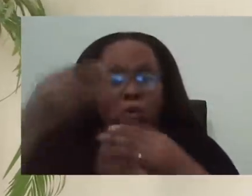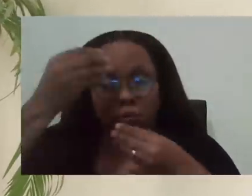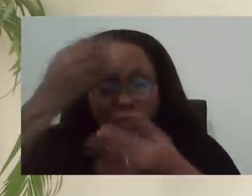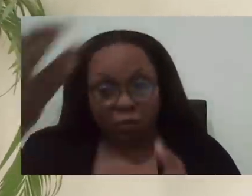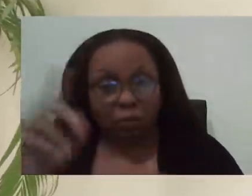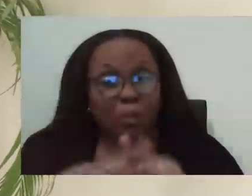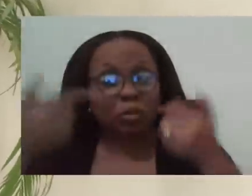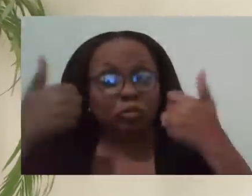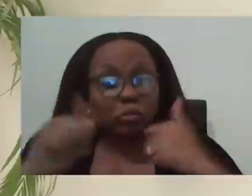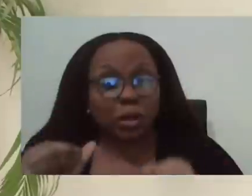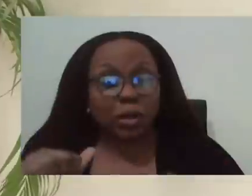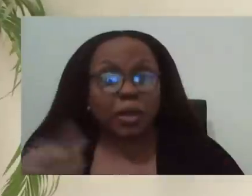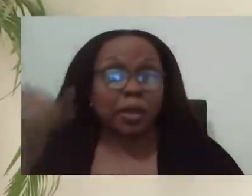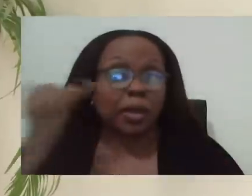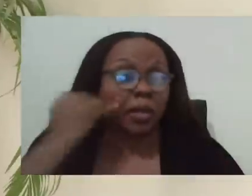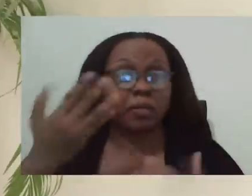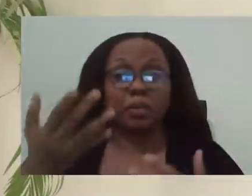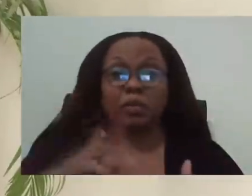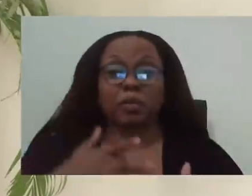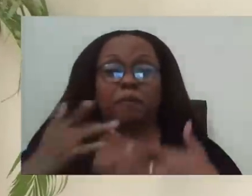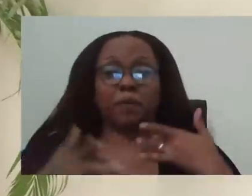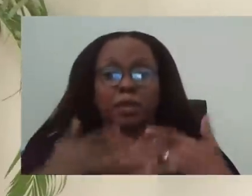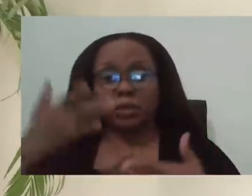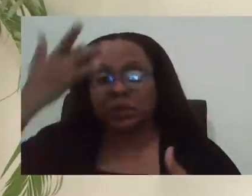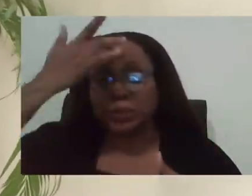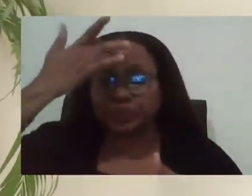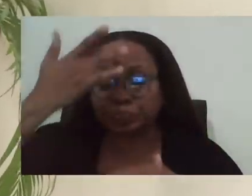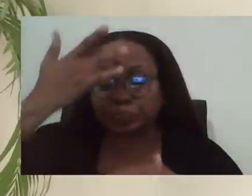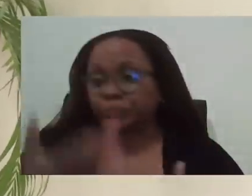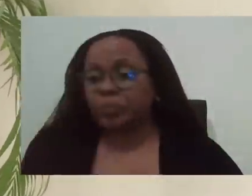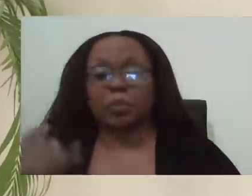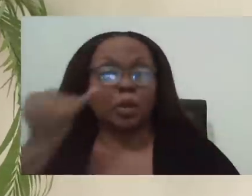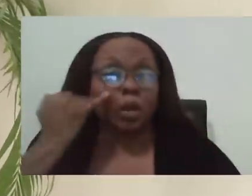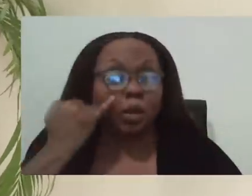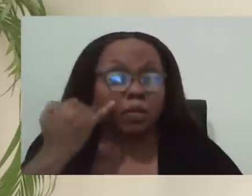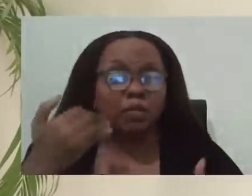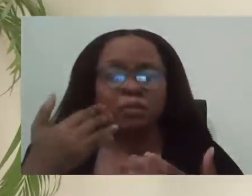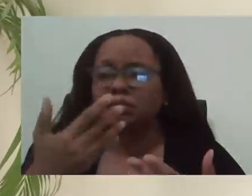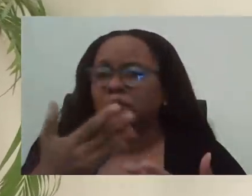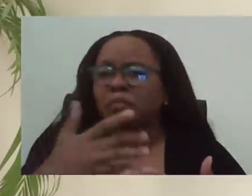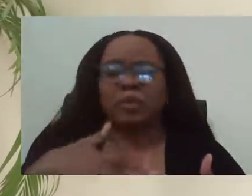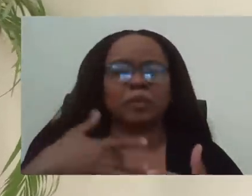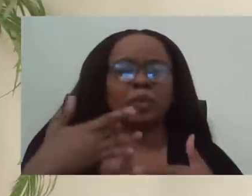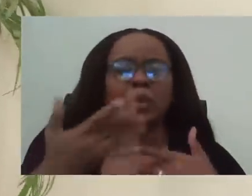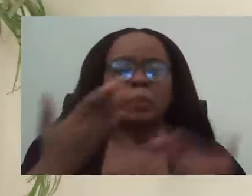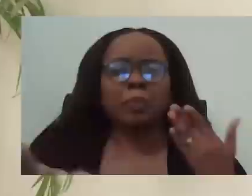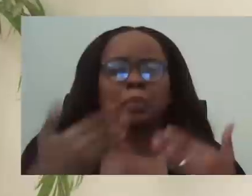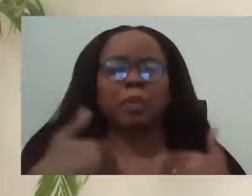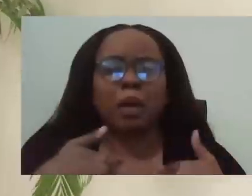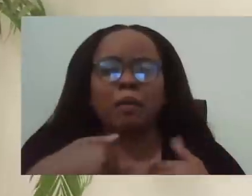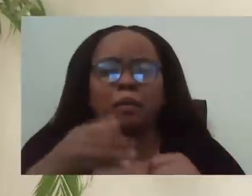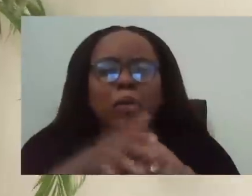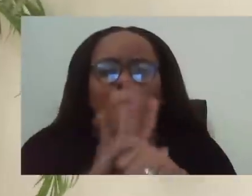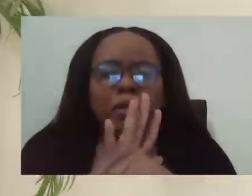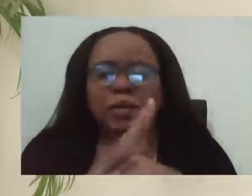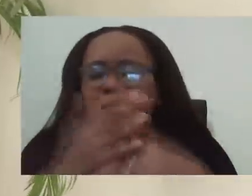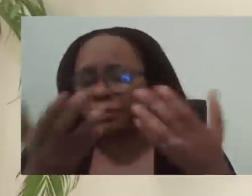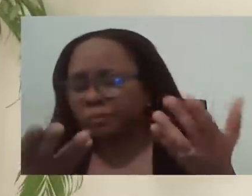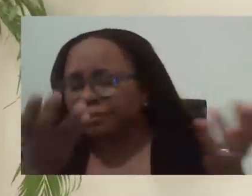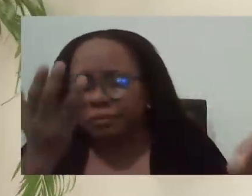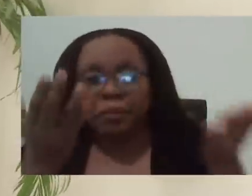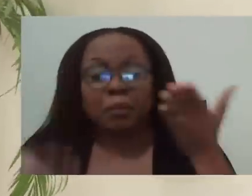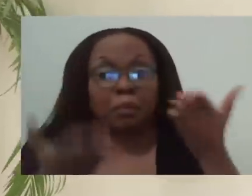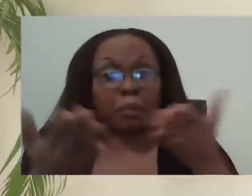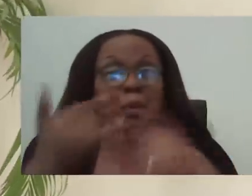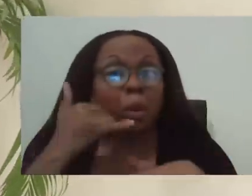think are COVID-19, I think another really necessary and important initiative that government has done is creating a hotline specifically for that. And I'm hoping we